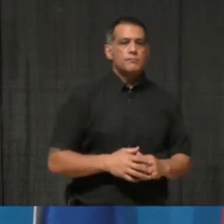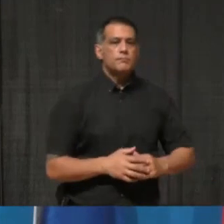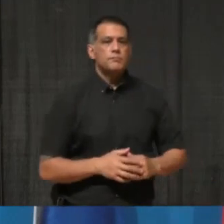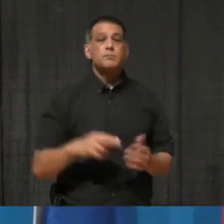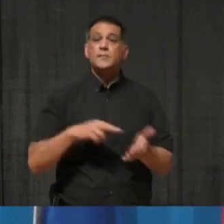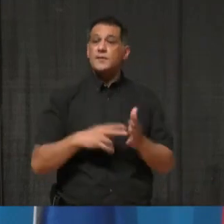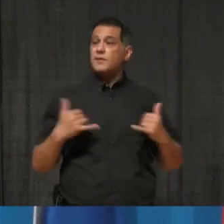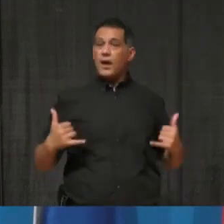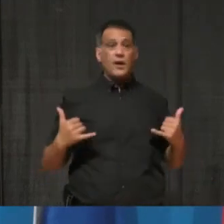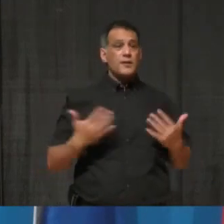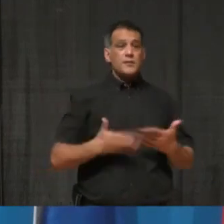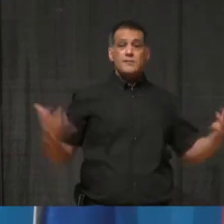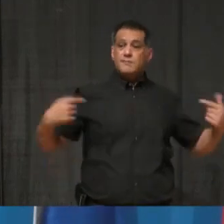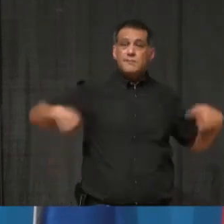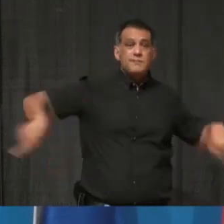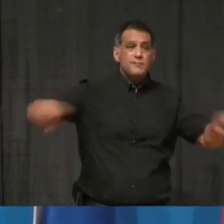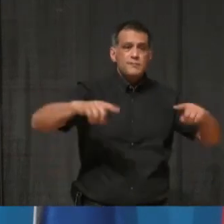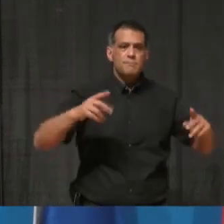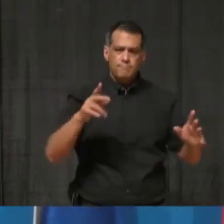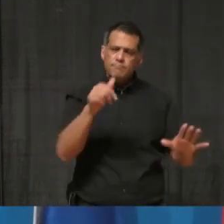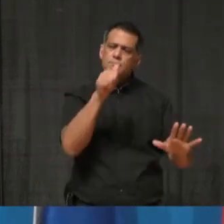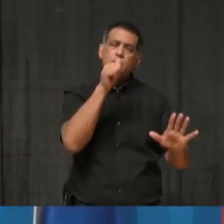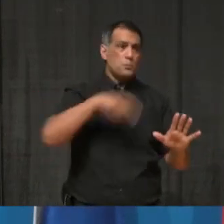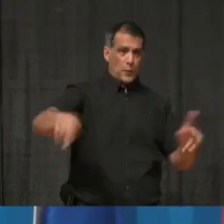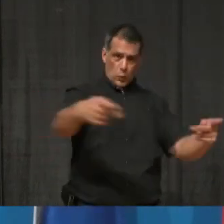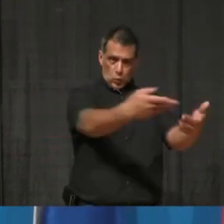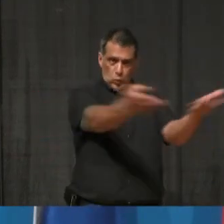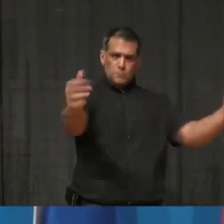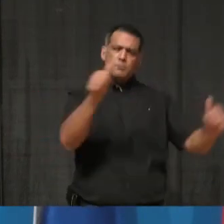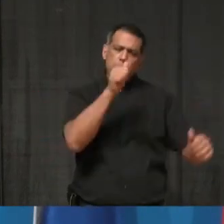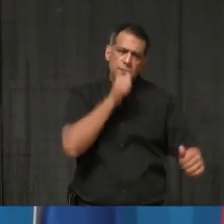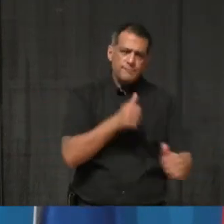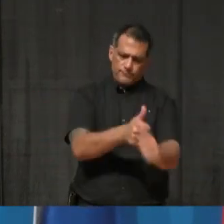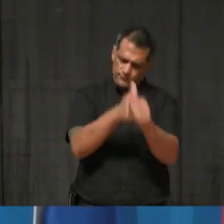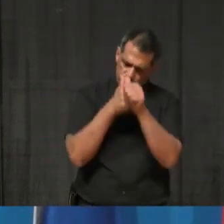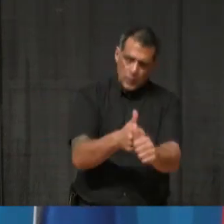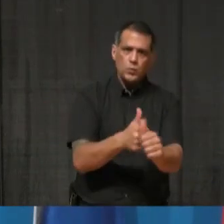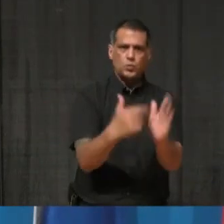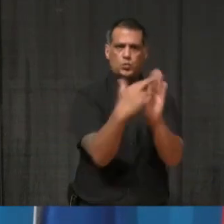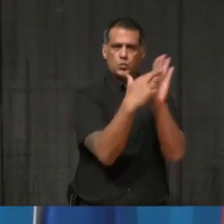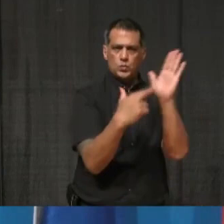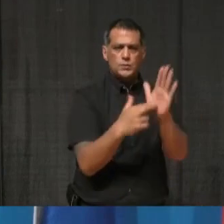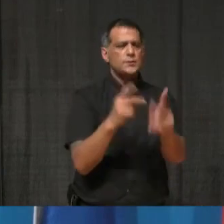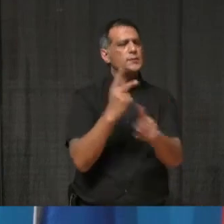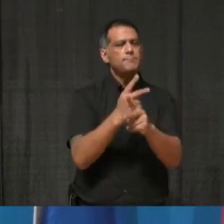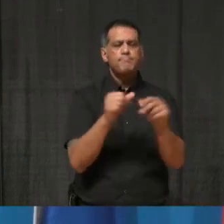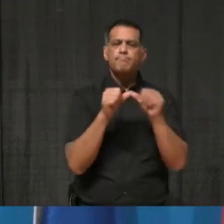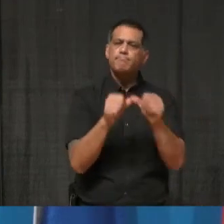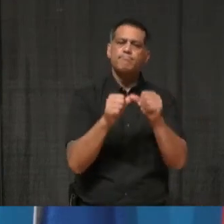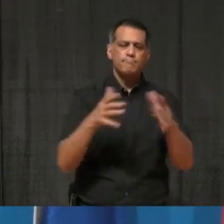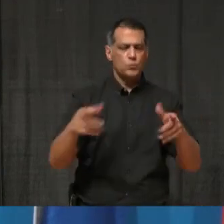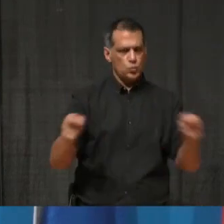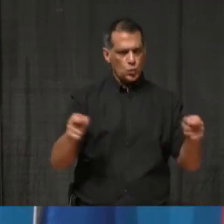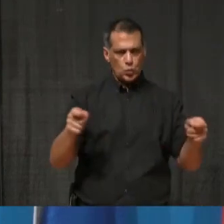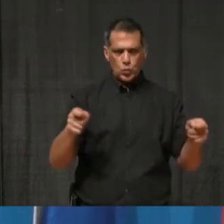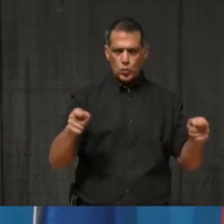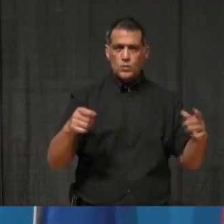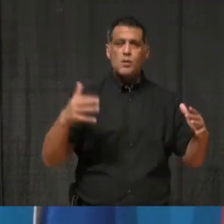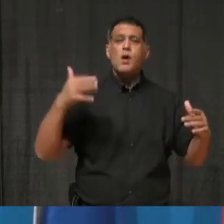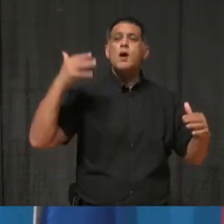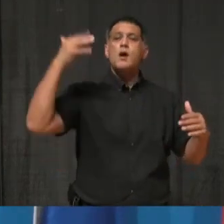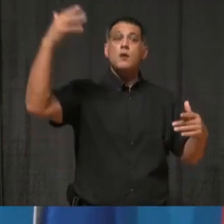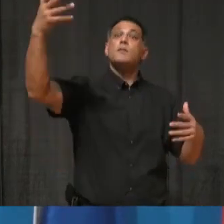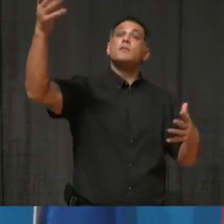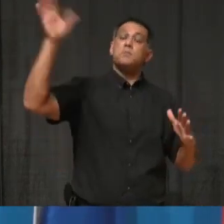rest of us will need to stay patient, to stick to the precautions, and keep this under control for the moment. Thank you